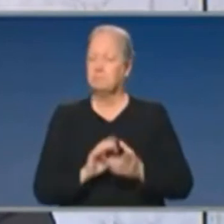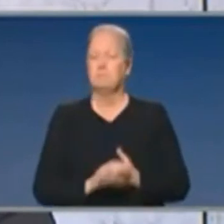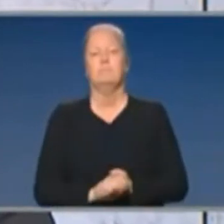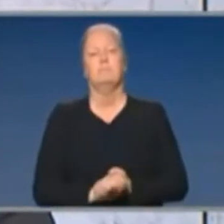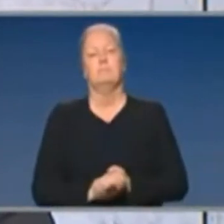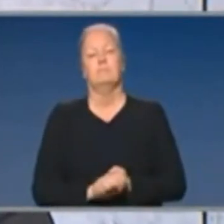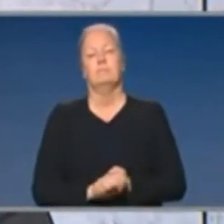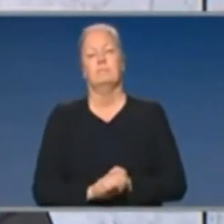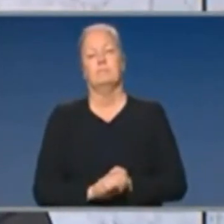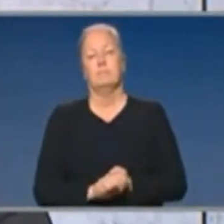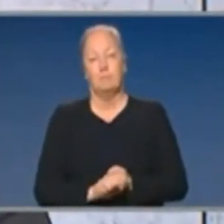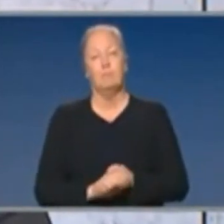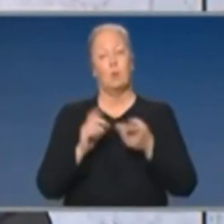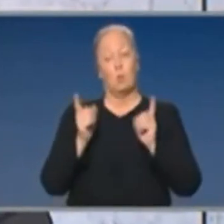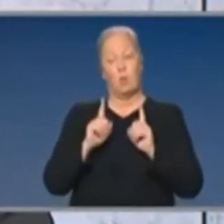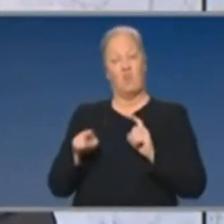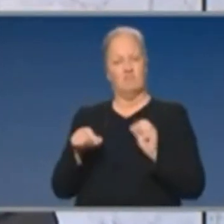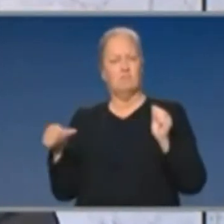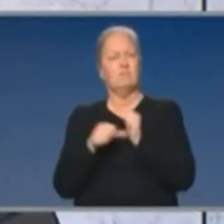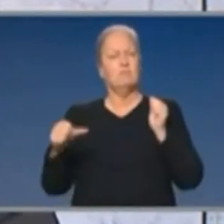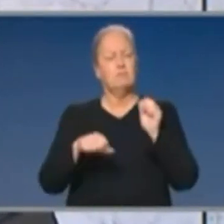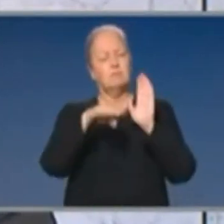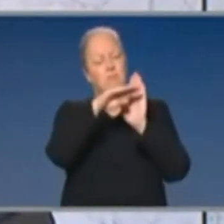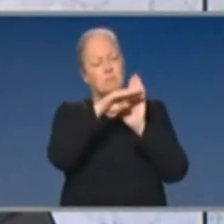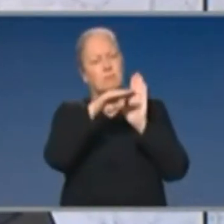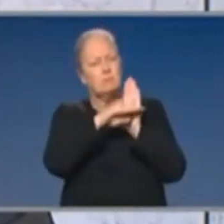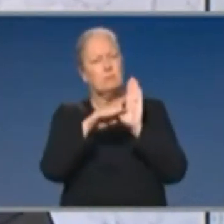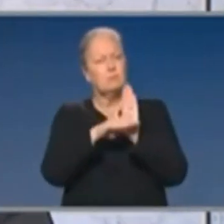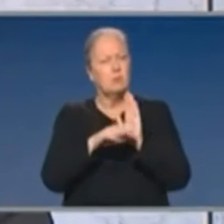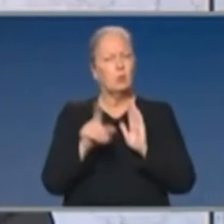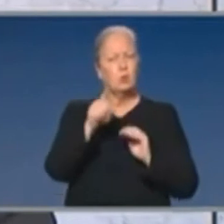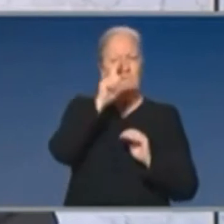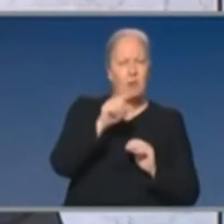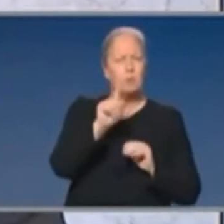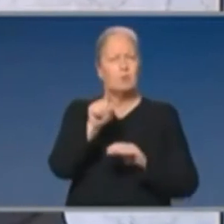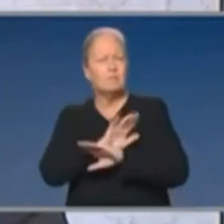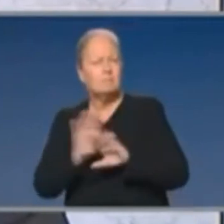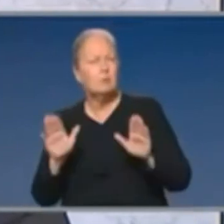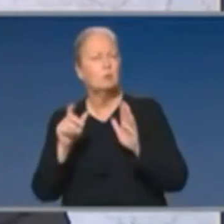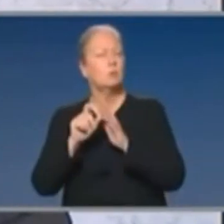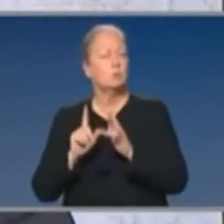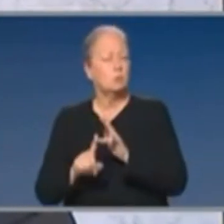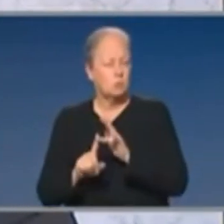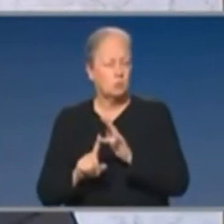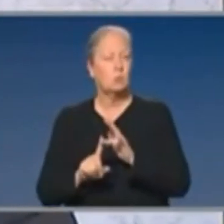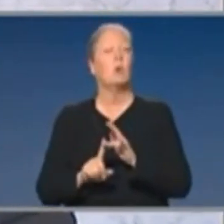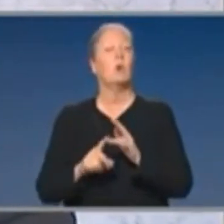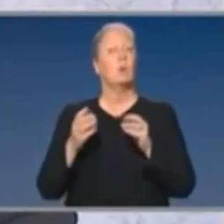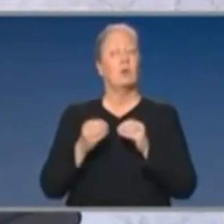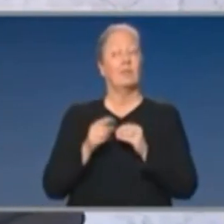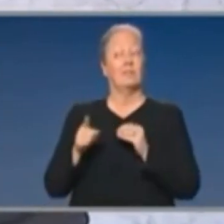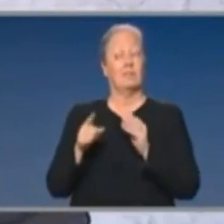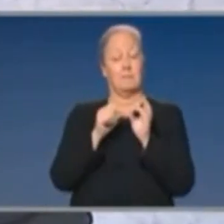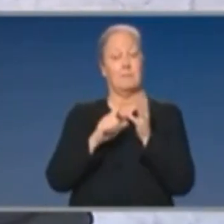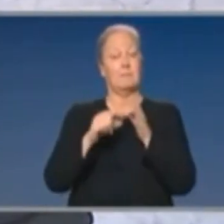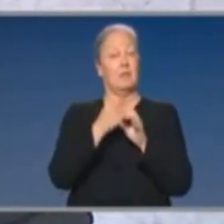further restrictions that are in Victoria will have a requirement as we go into budget about a month away from now,